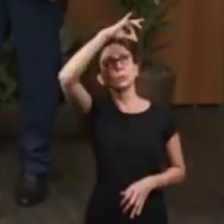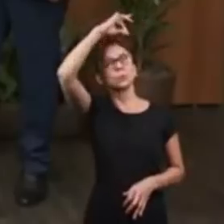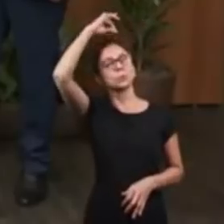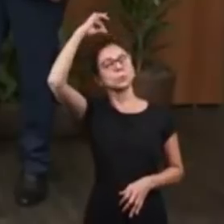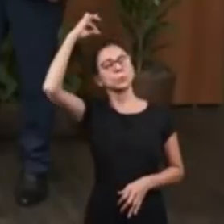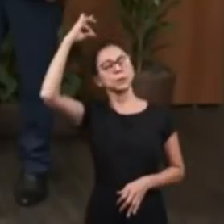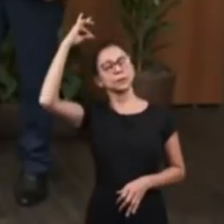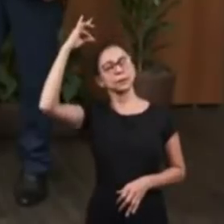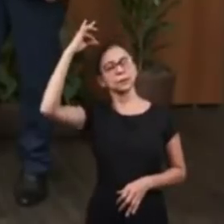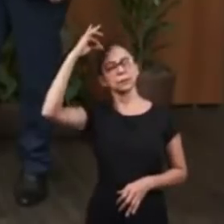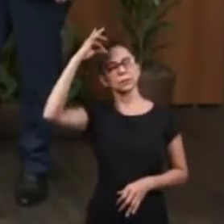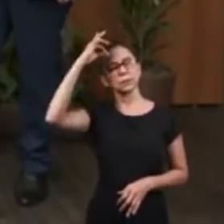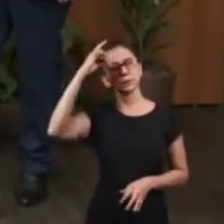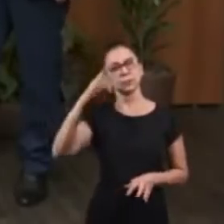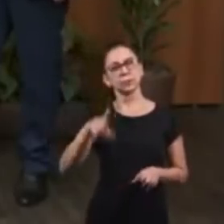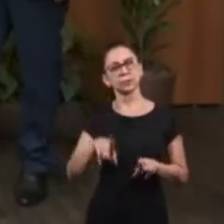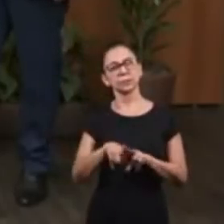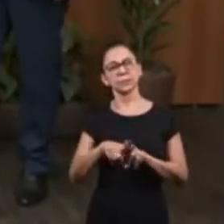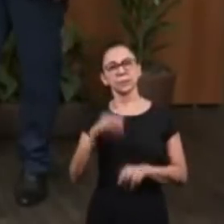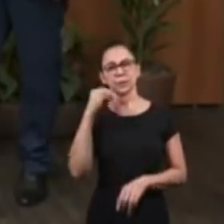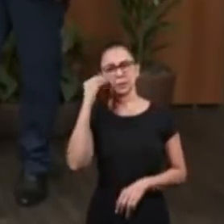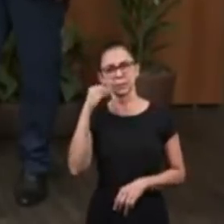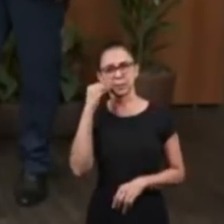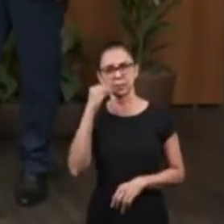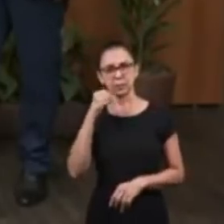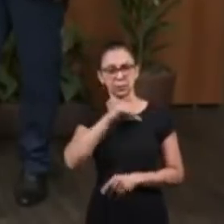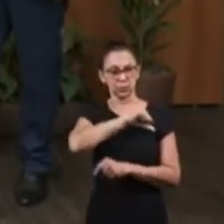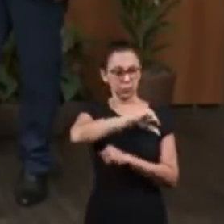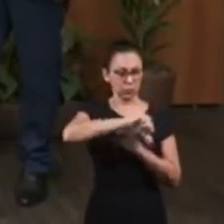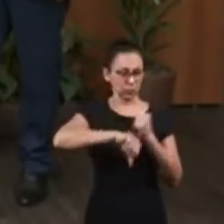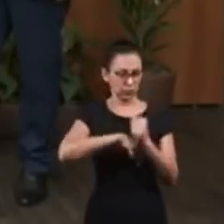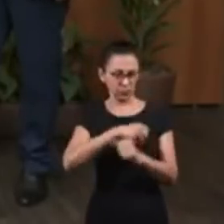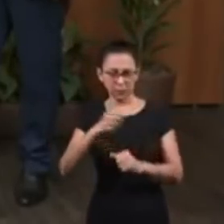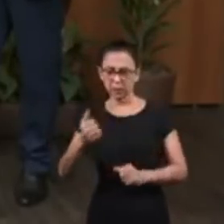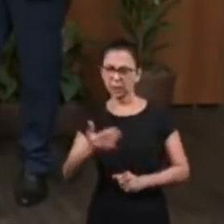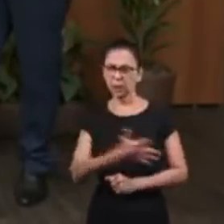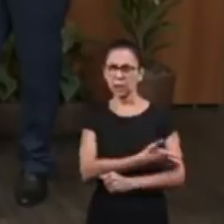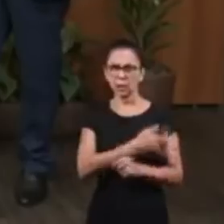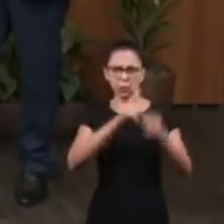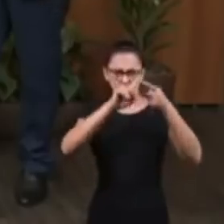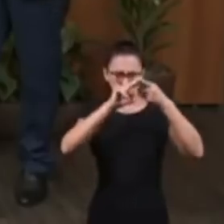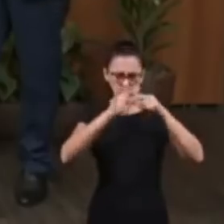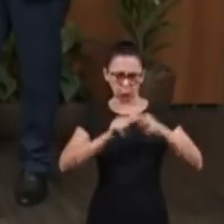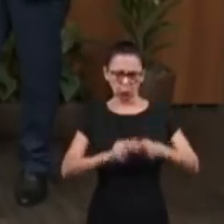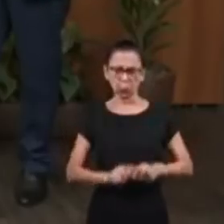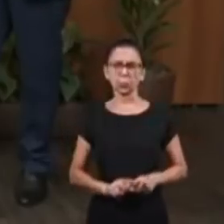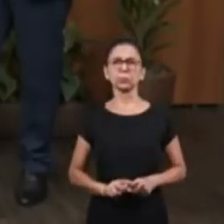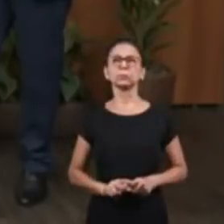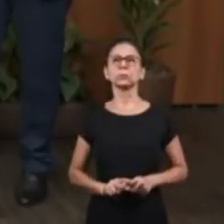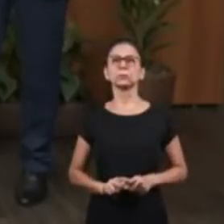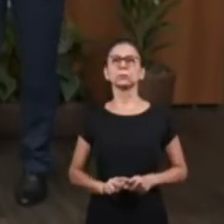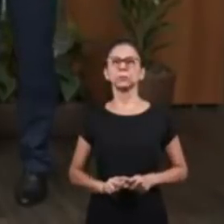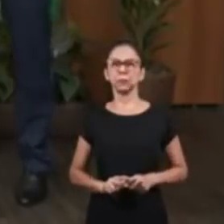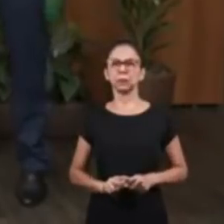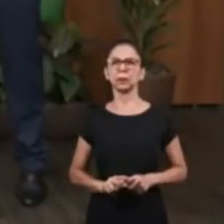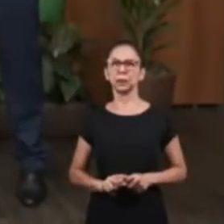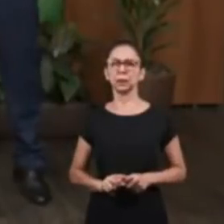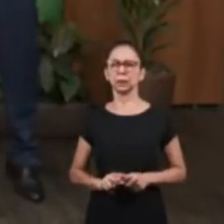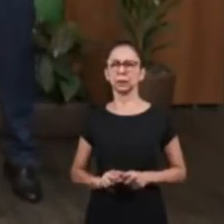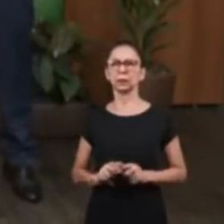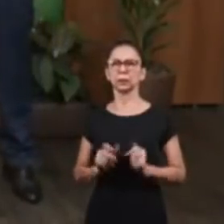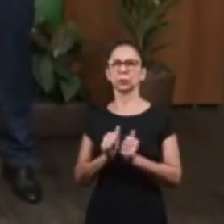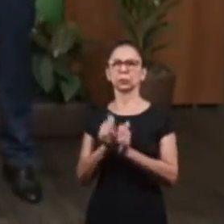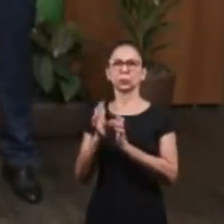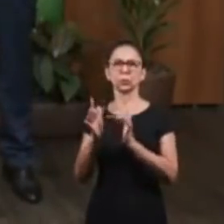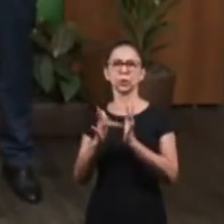The experience of a new birth is fundamental. It is the experience of a regenerated